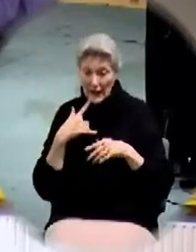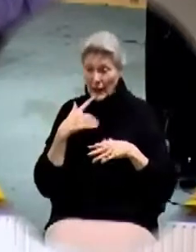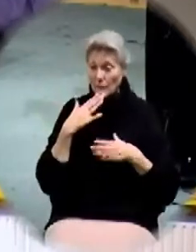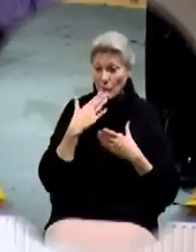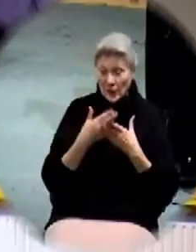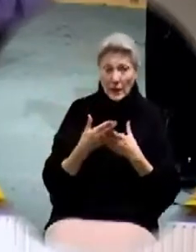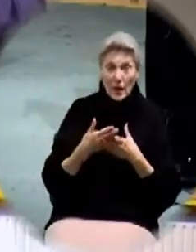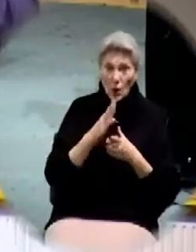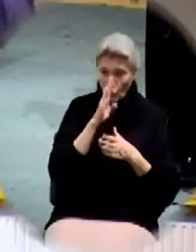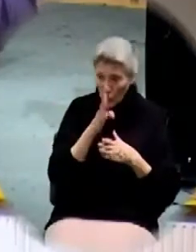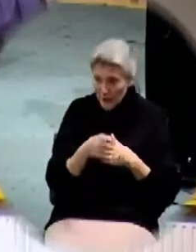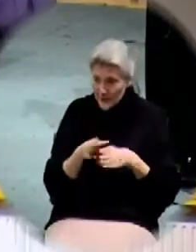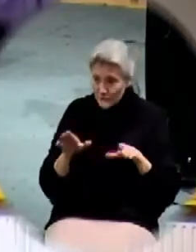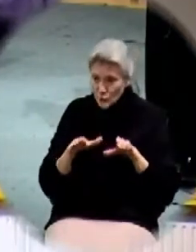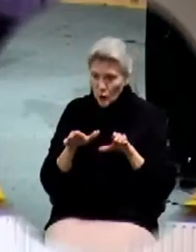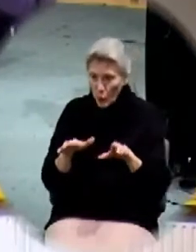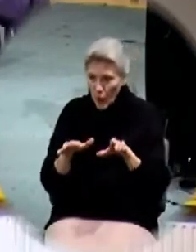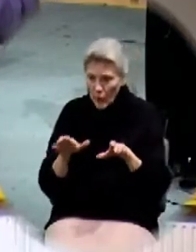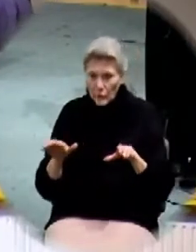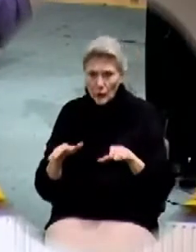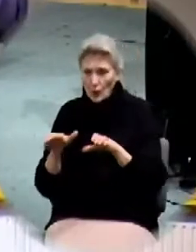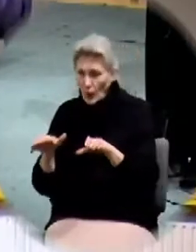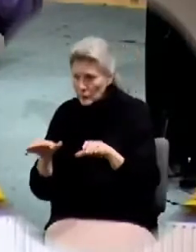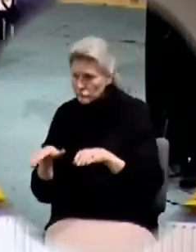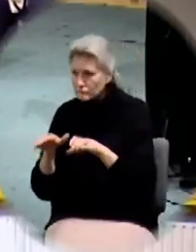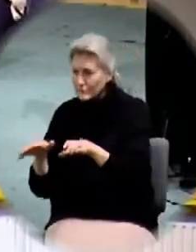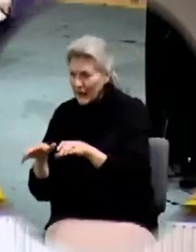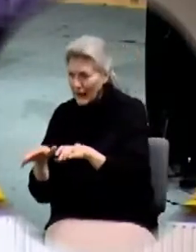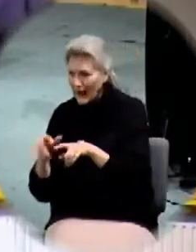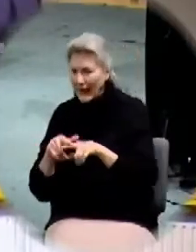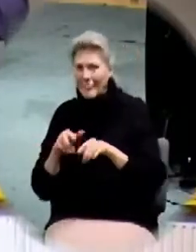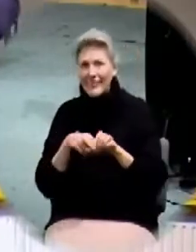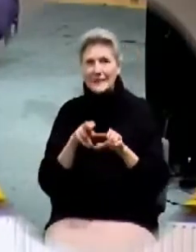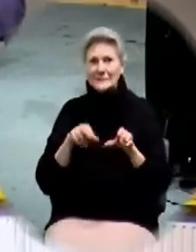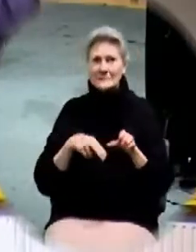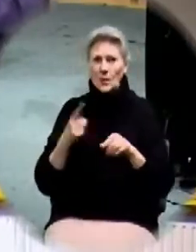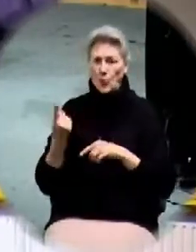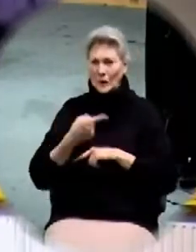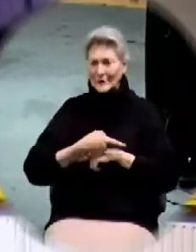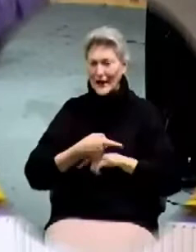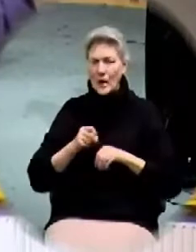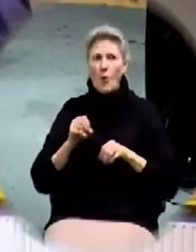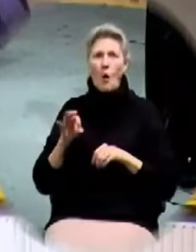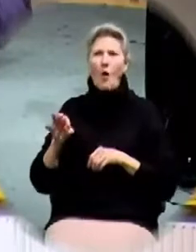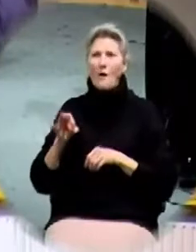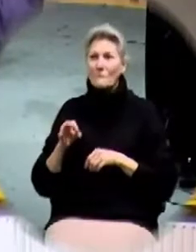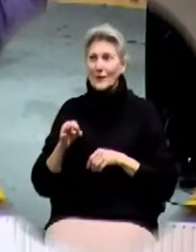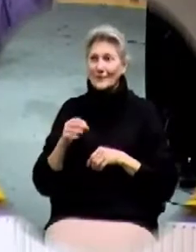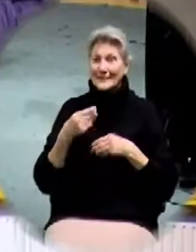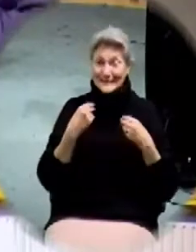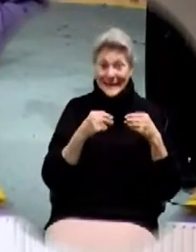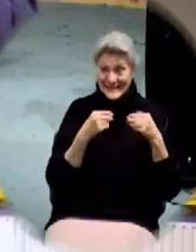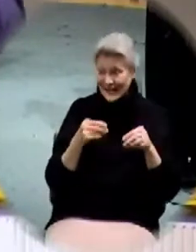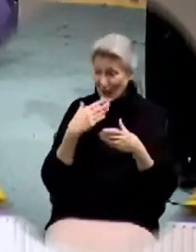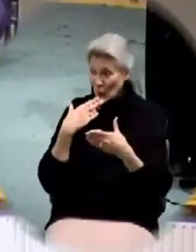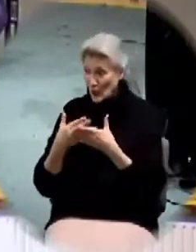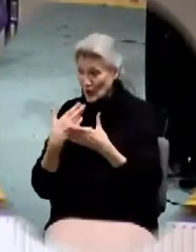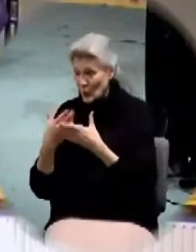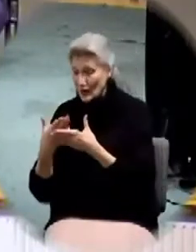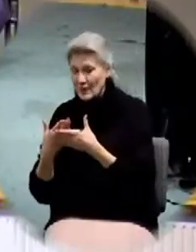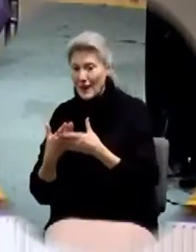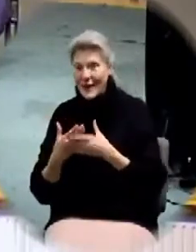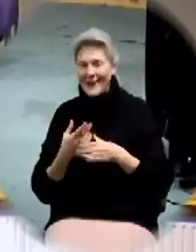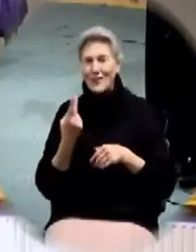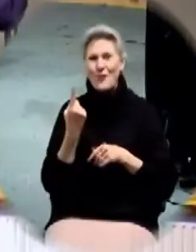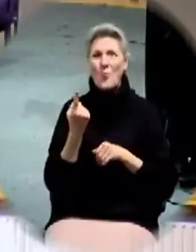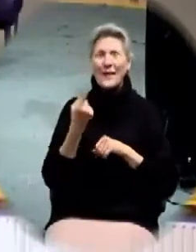really well, and then for some reason, I just sort of slack off. I take a day off. You know, it's just like, it's like I lose all that momentum.